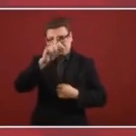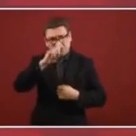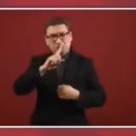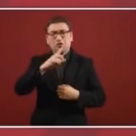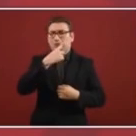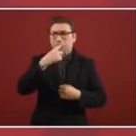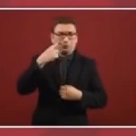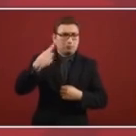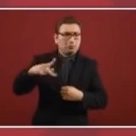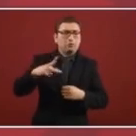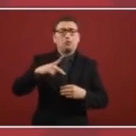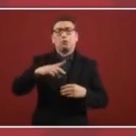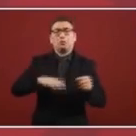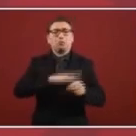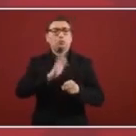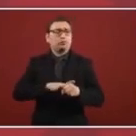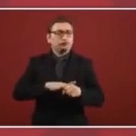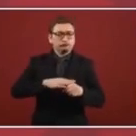qualifiers